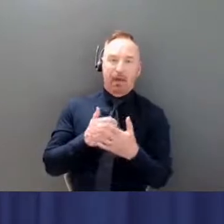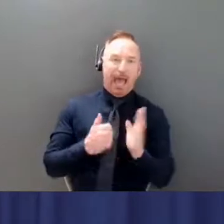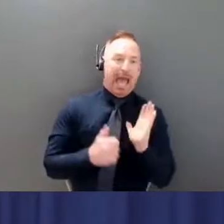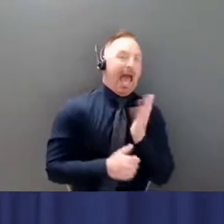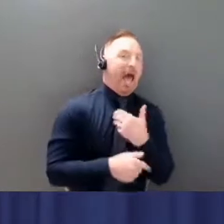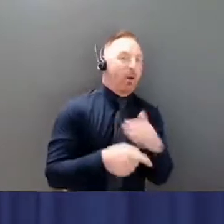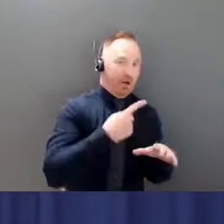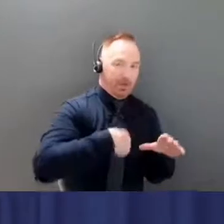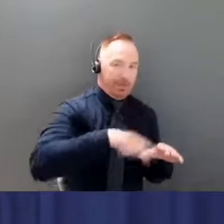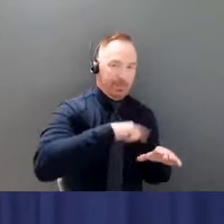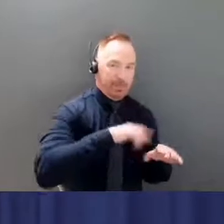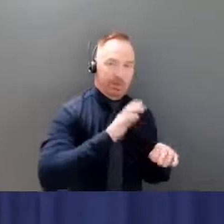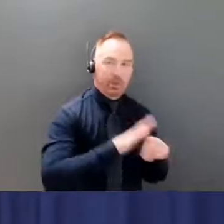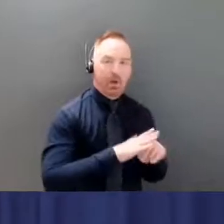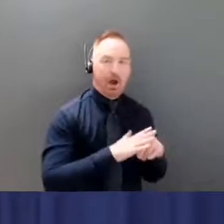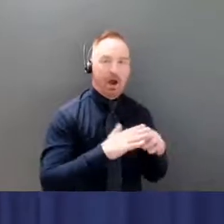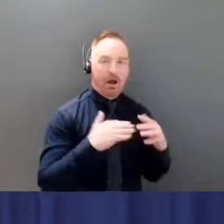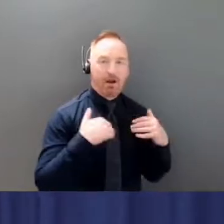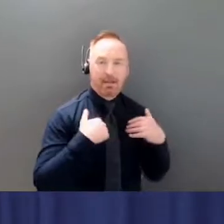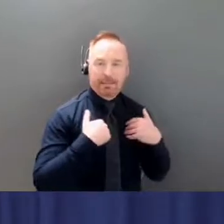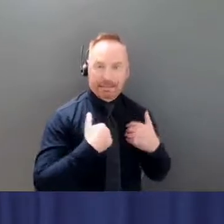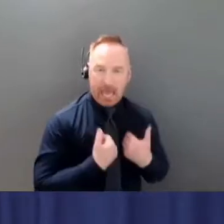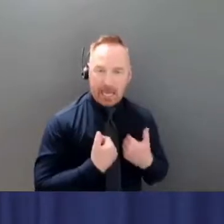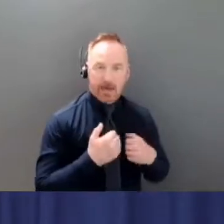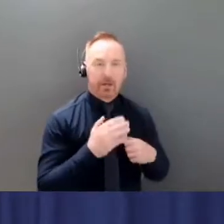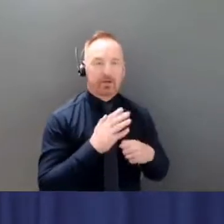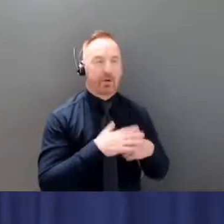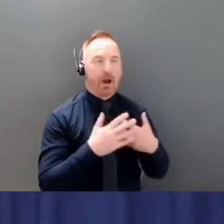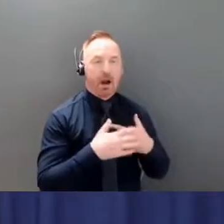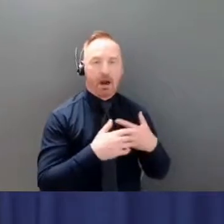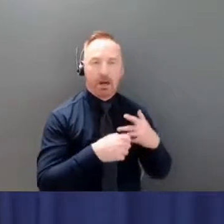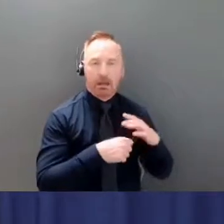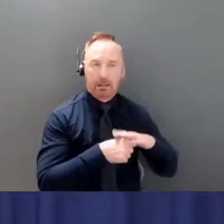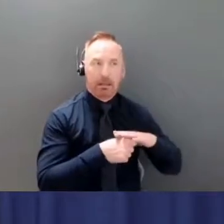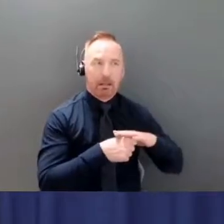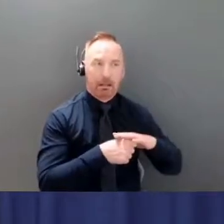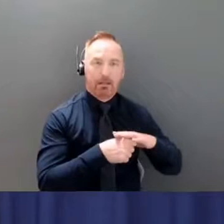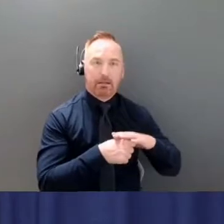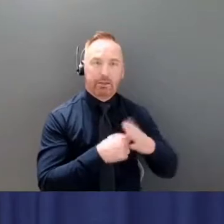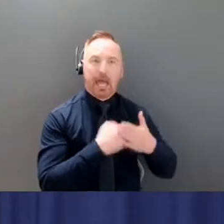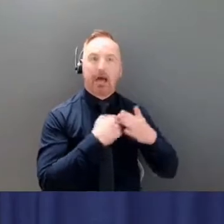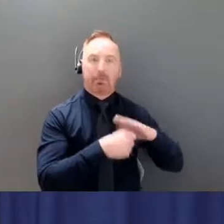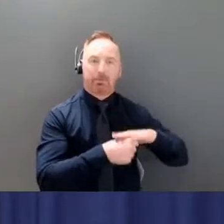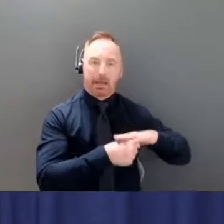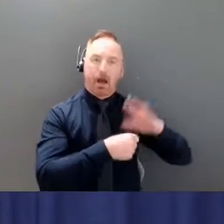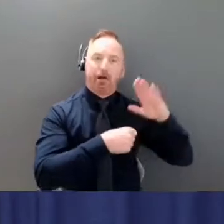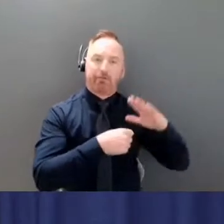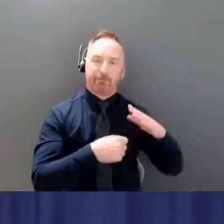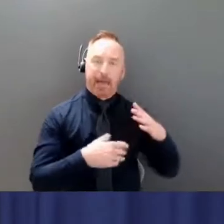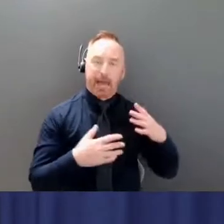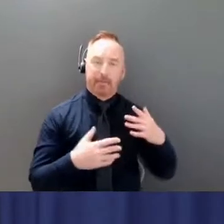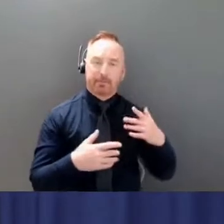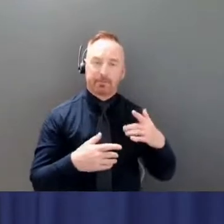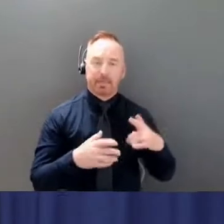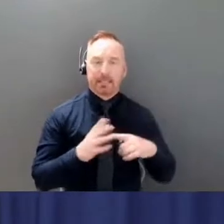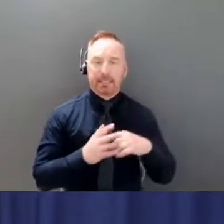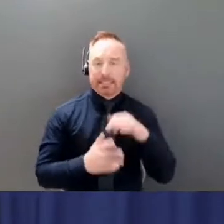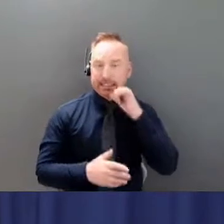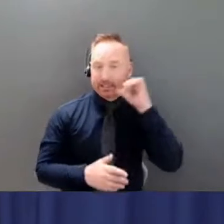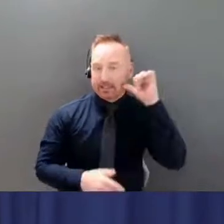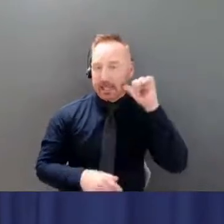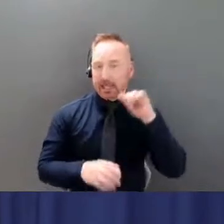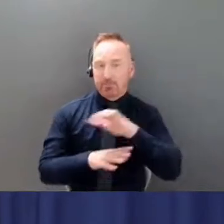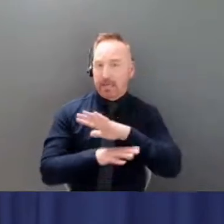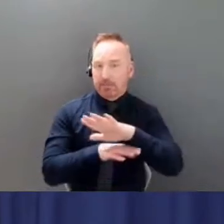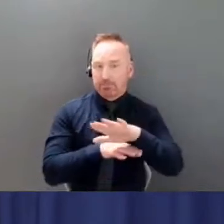will be very positively responded to. The official ask went late last night to